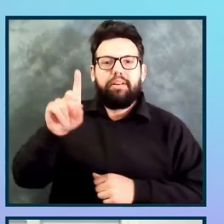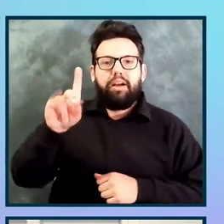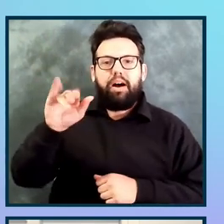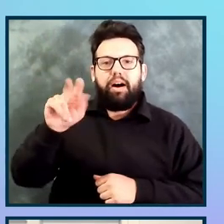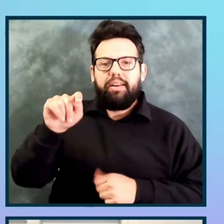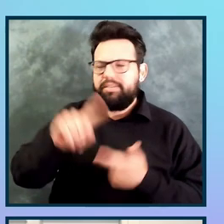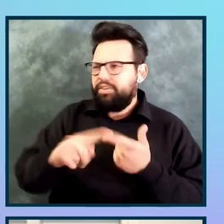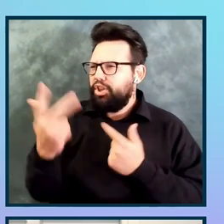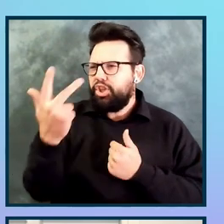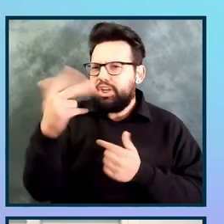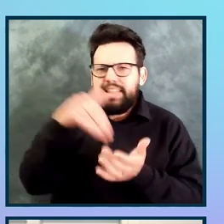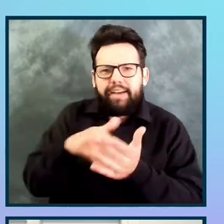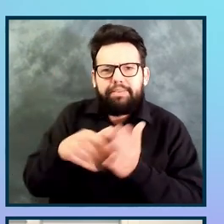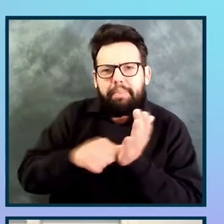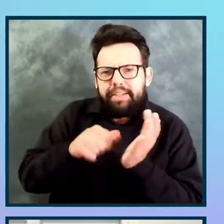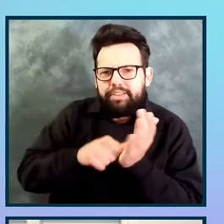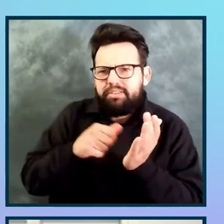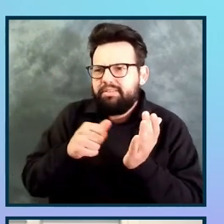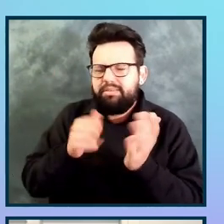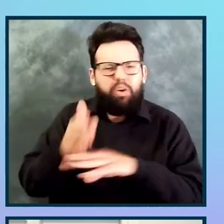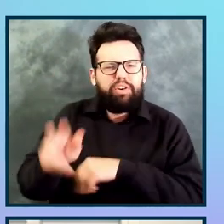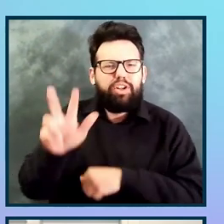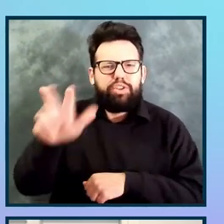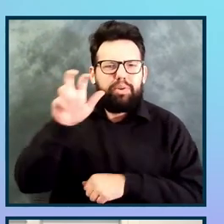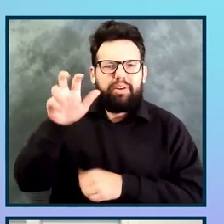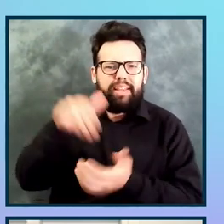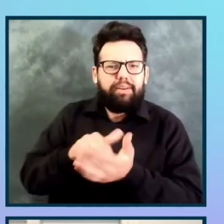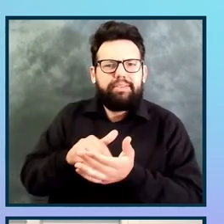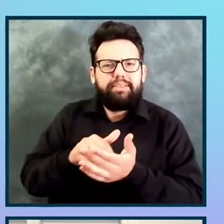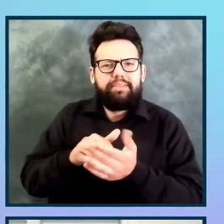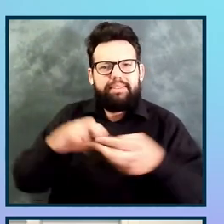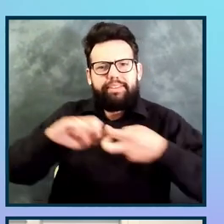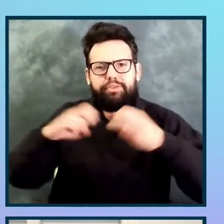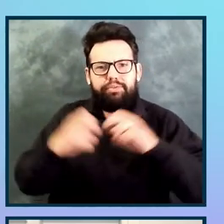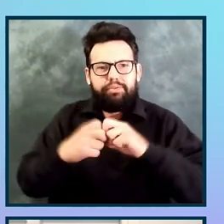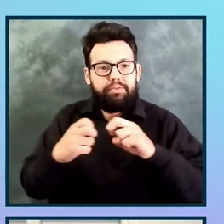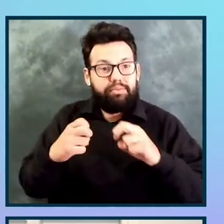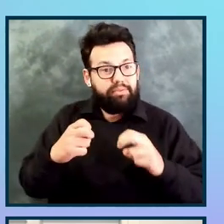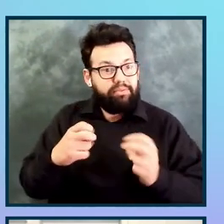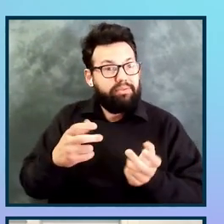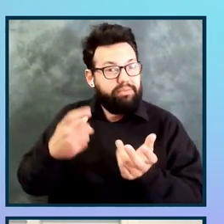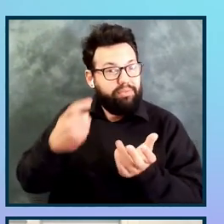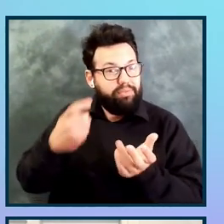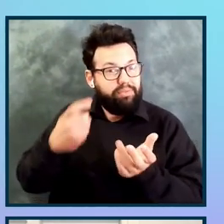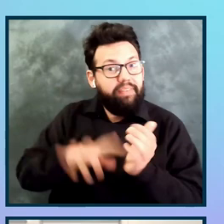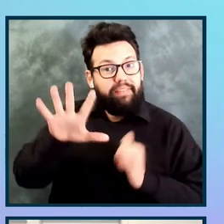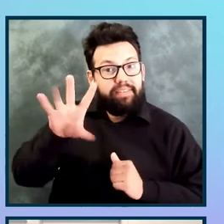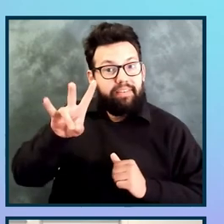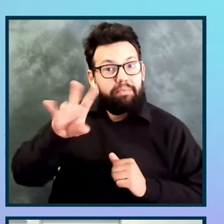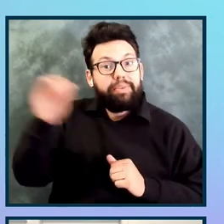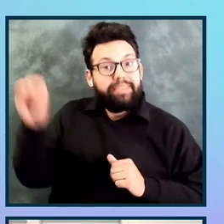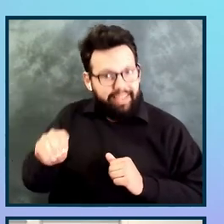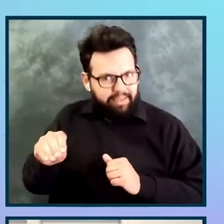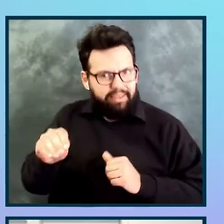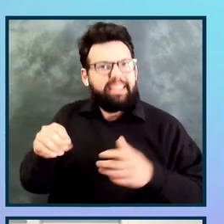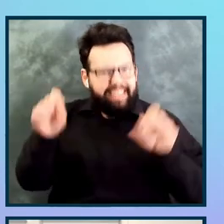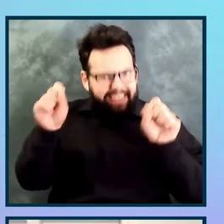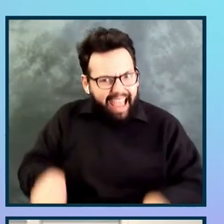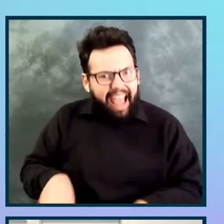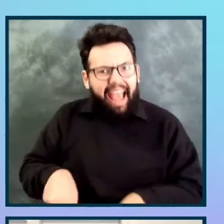almost 300,000 issues, and they found that 57% of those issues could be captured via automated testing.